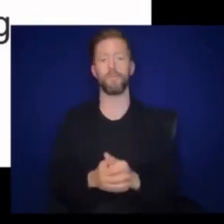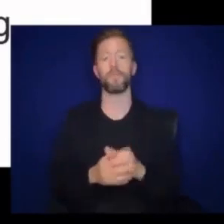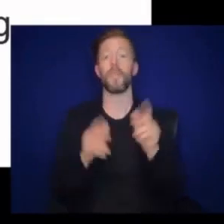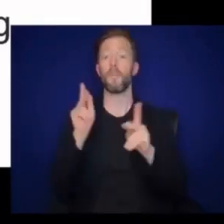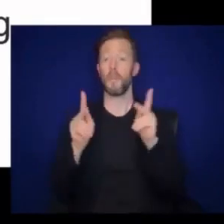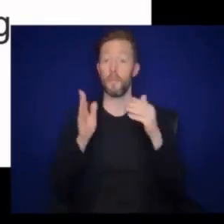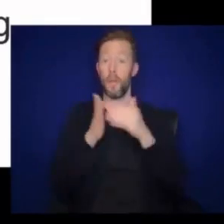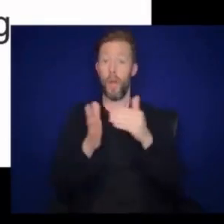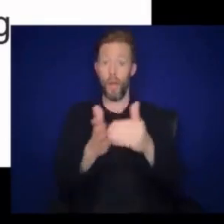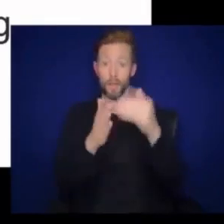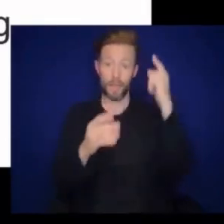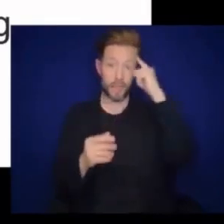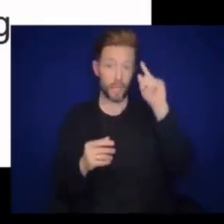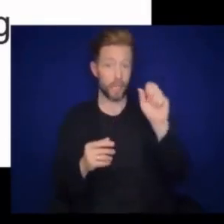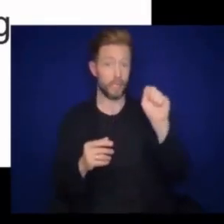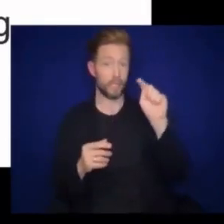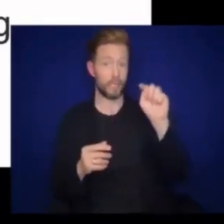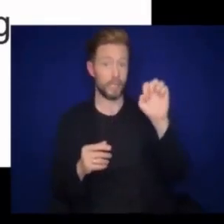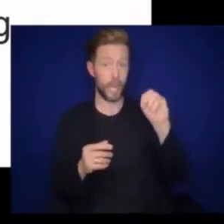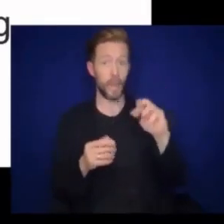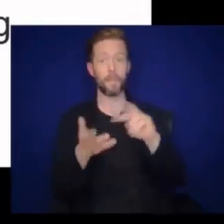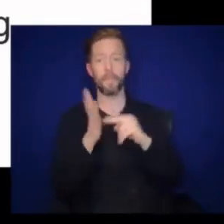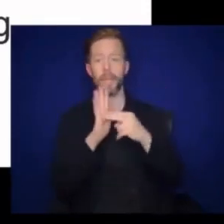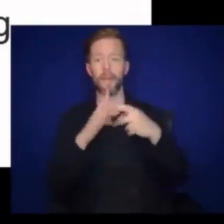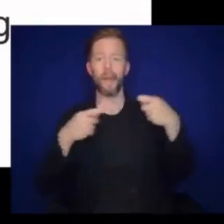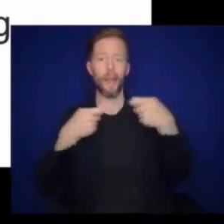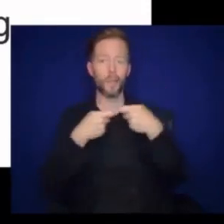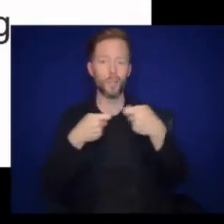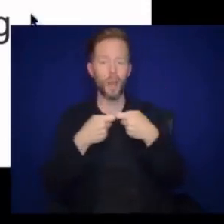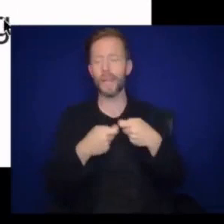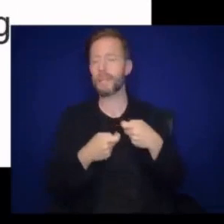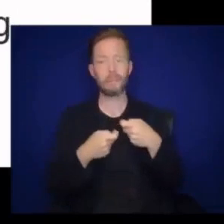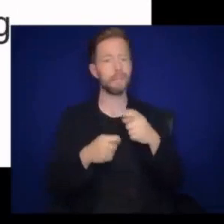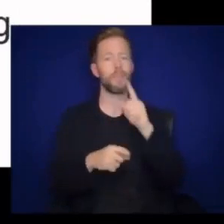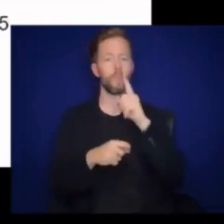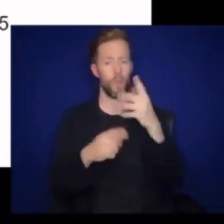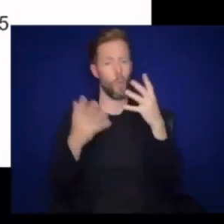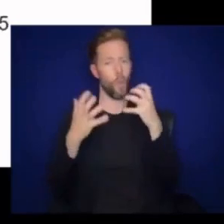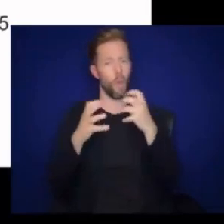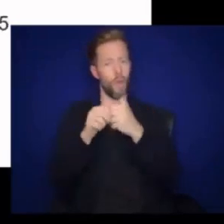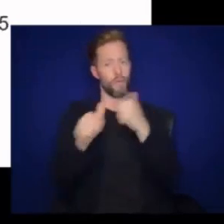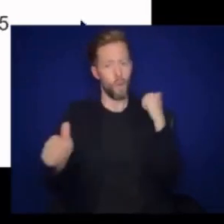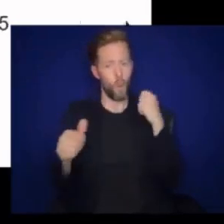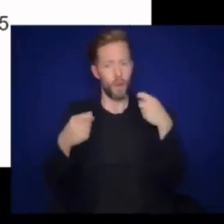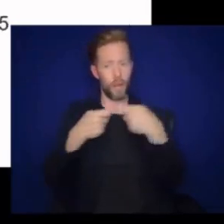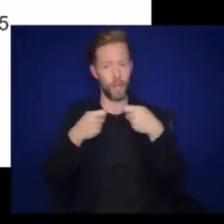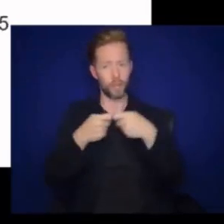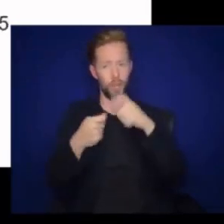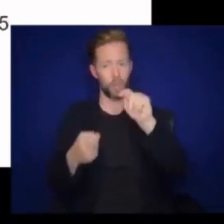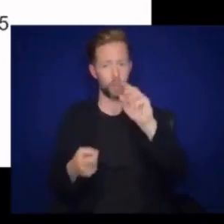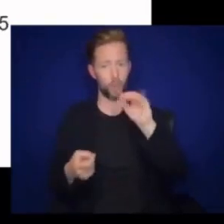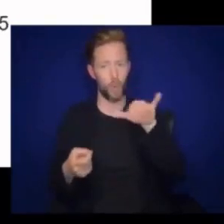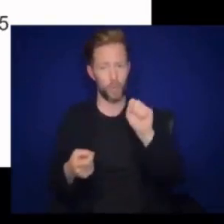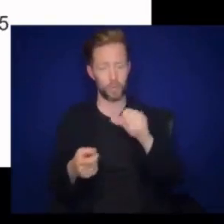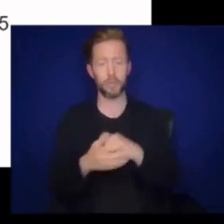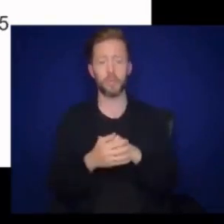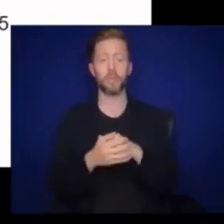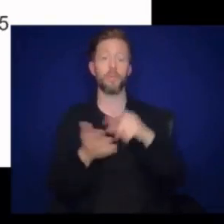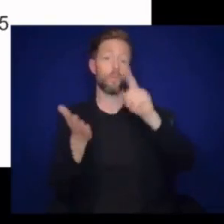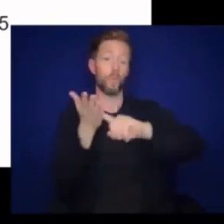People often think that STEM means electronics, when really, we want to avoid electronic toys.